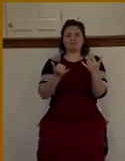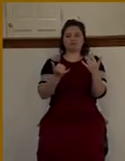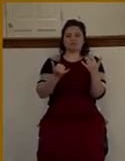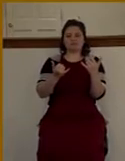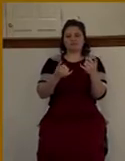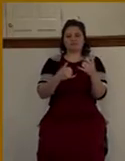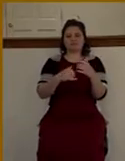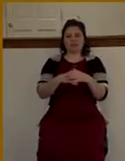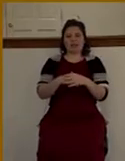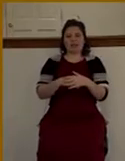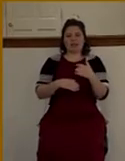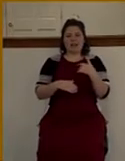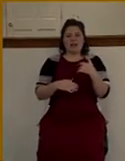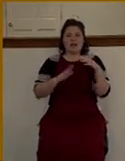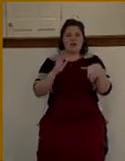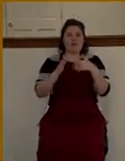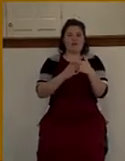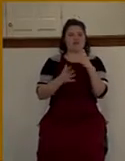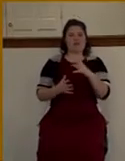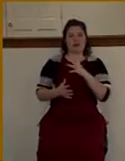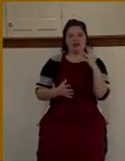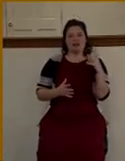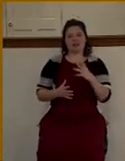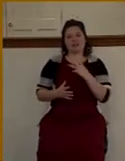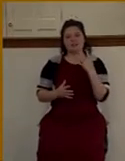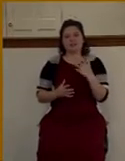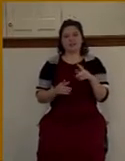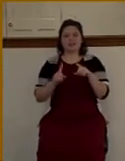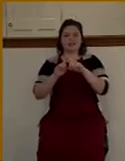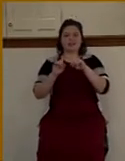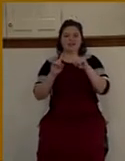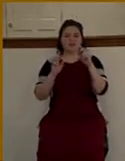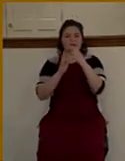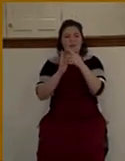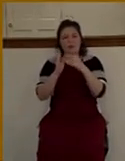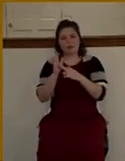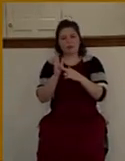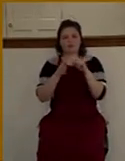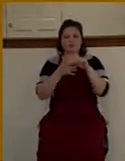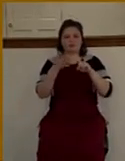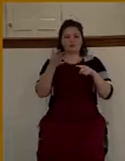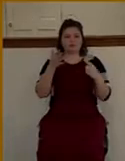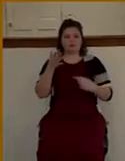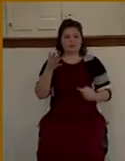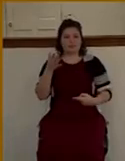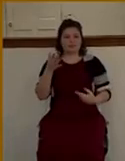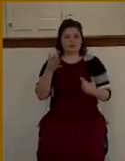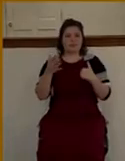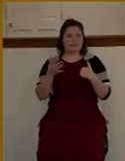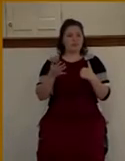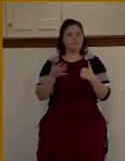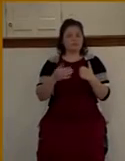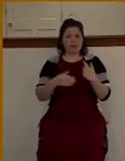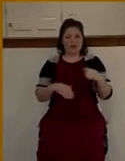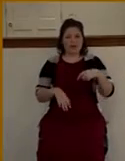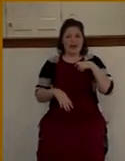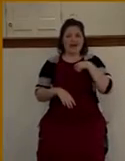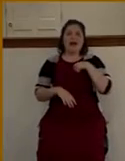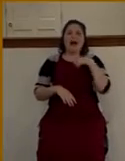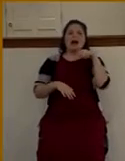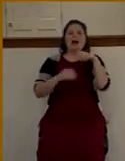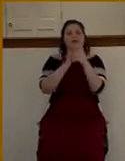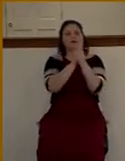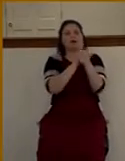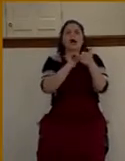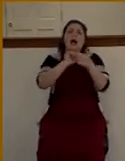presentations and emotional manipulation and so on. We have all these things almost down to a science on how we can